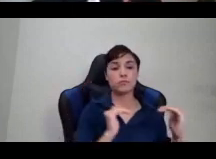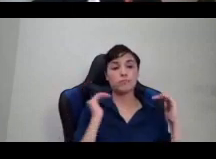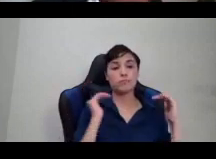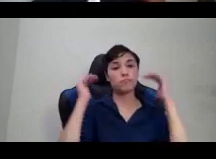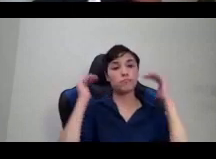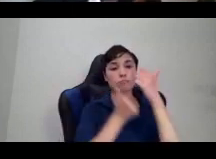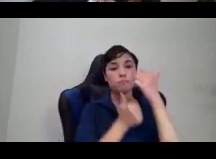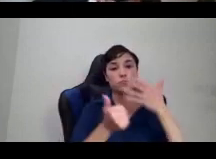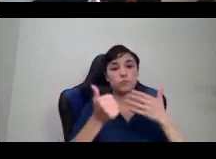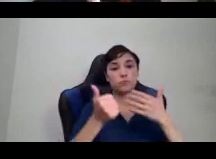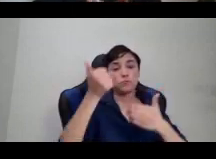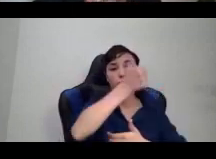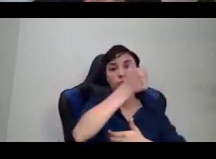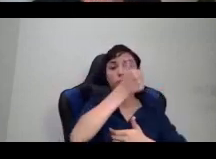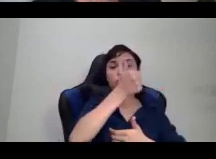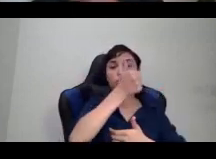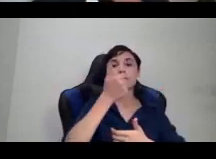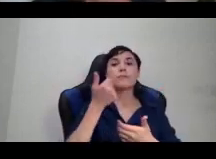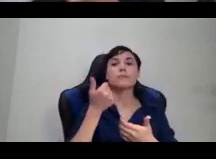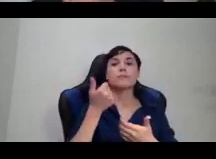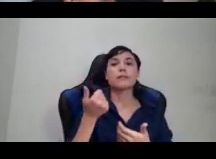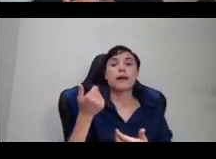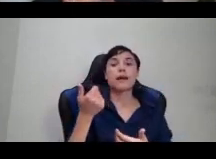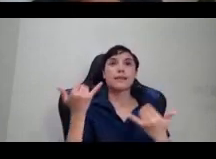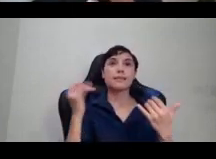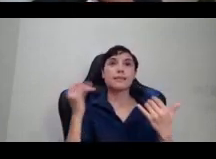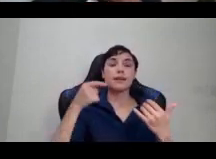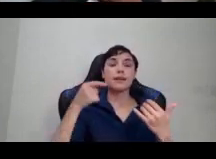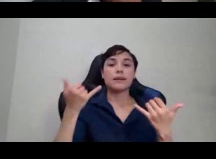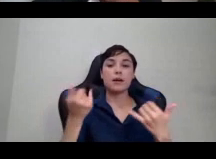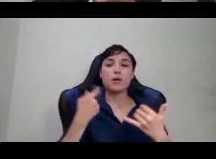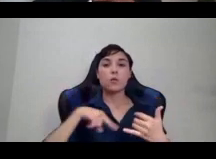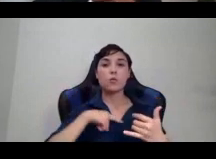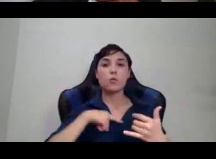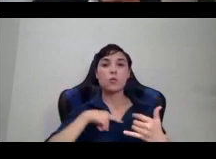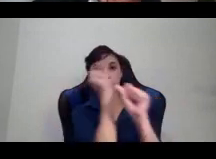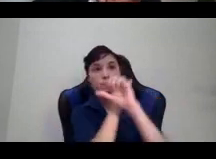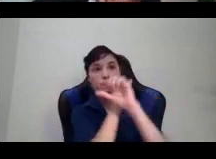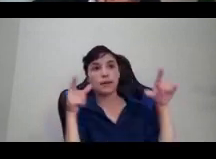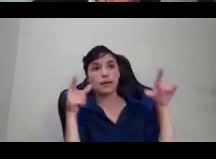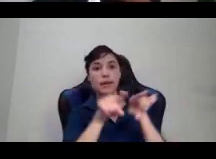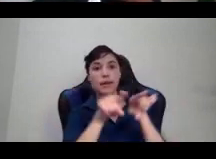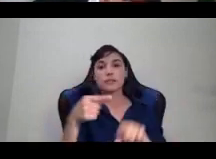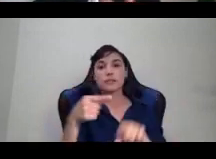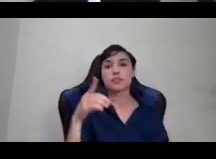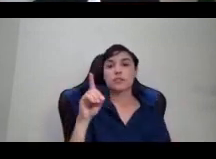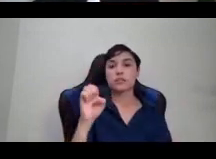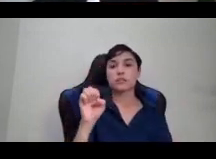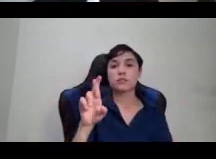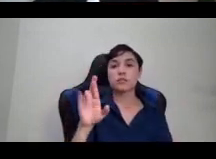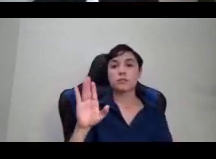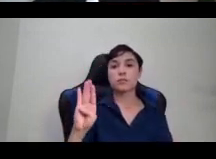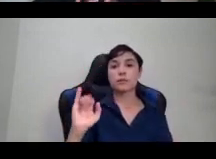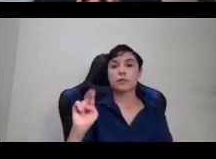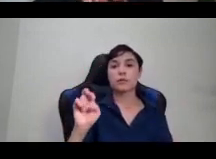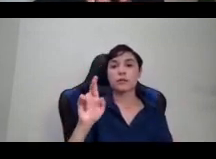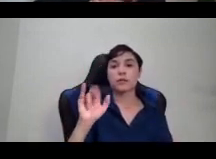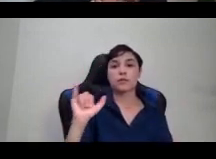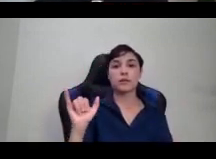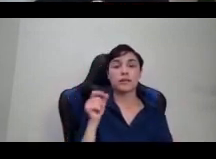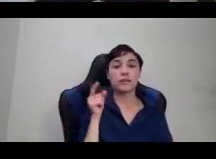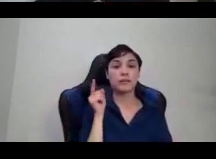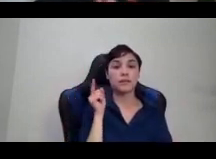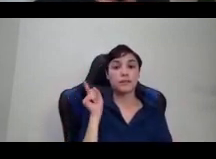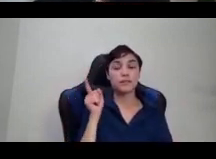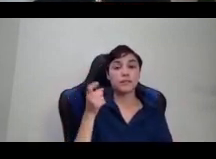we can think of as the gender binary. Here's a story that actually illustrates some of that. This is from Sojourner Truth's life. This